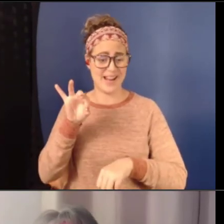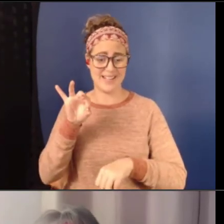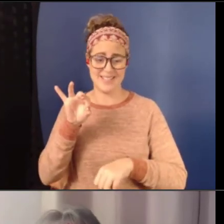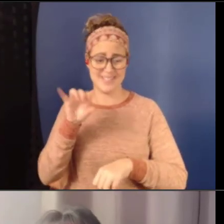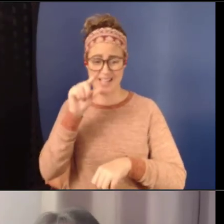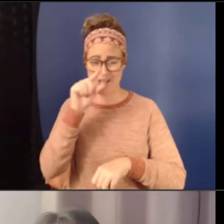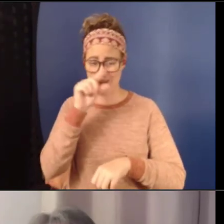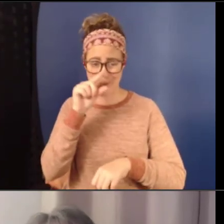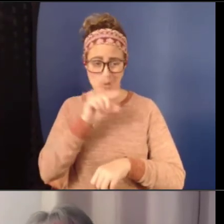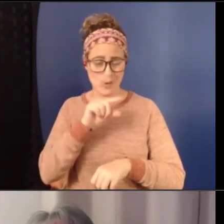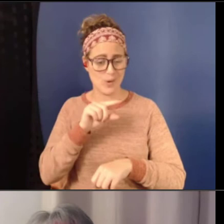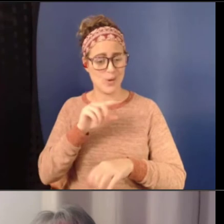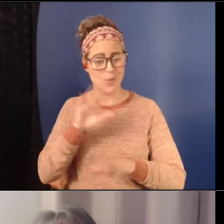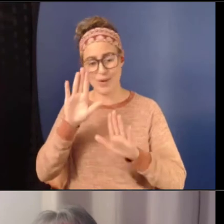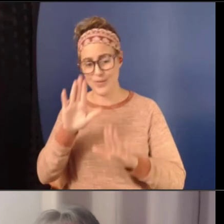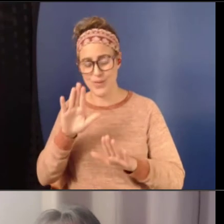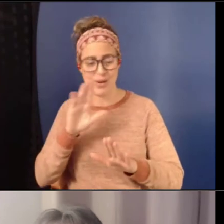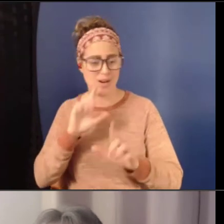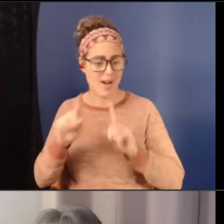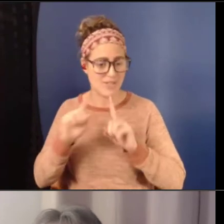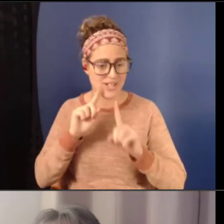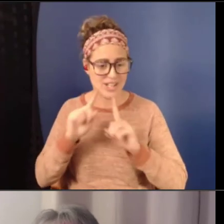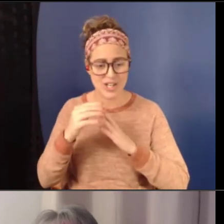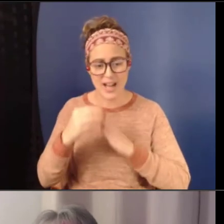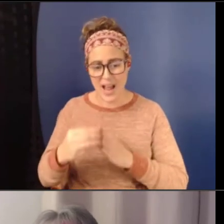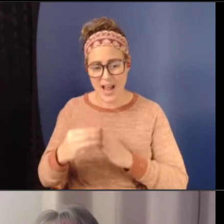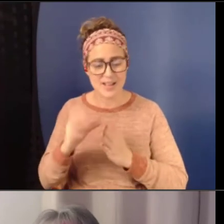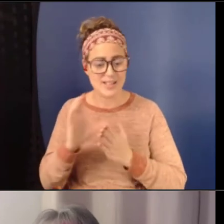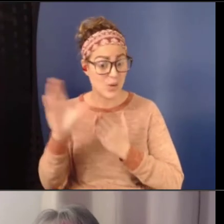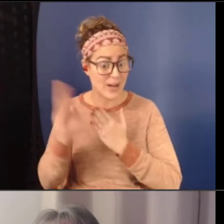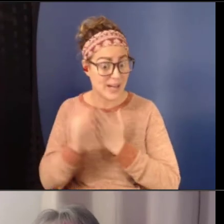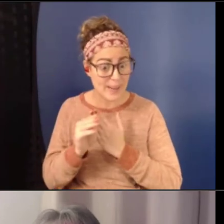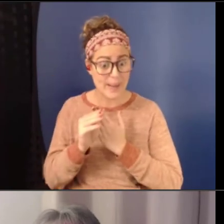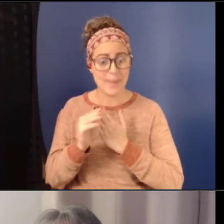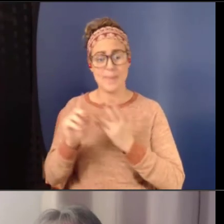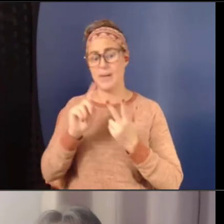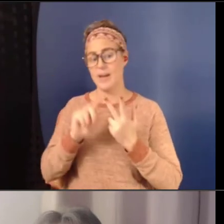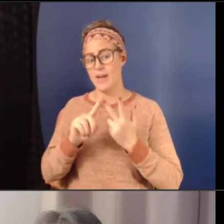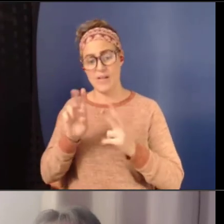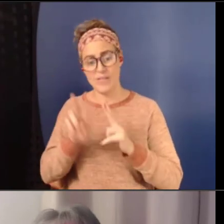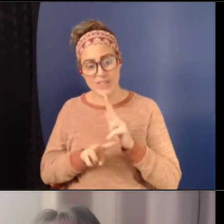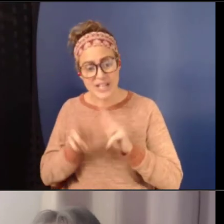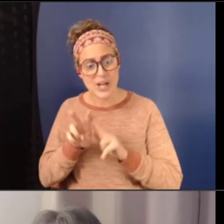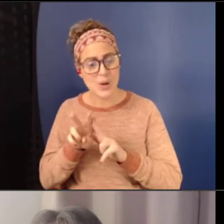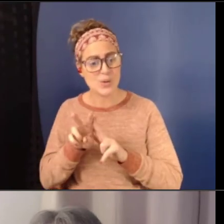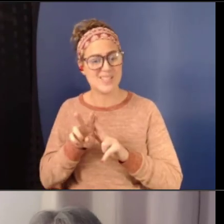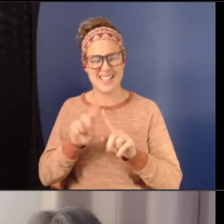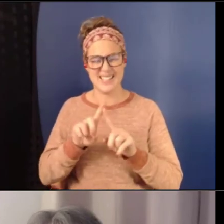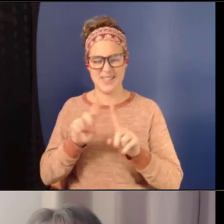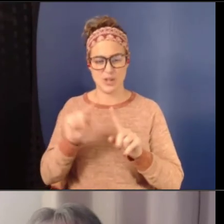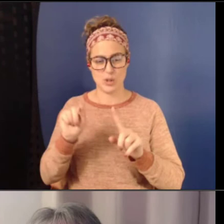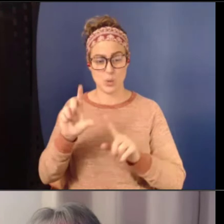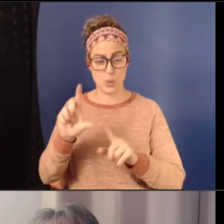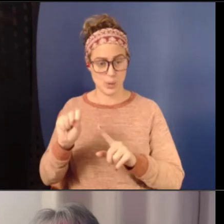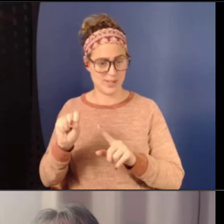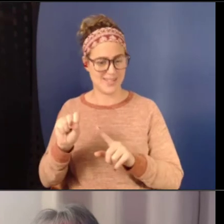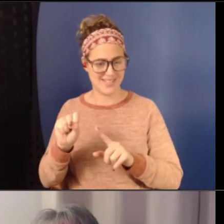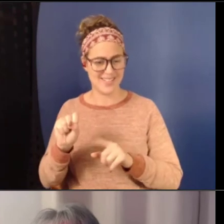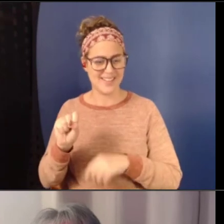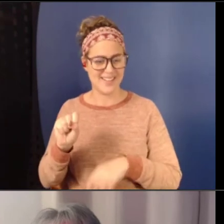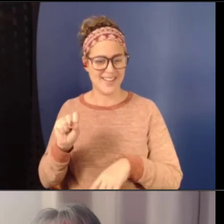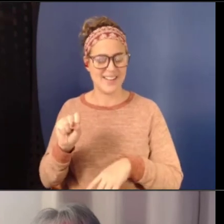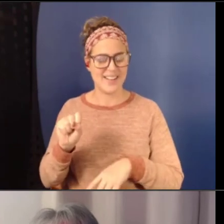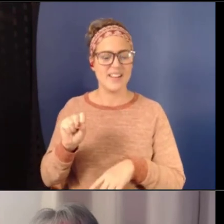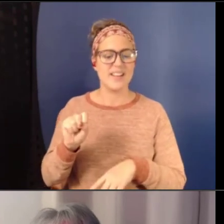guides and curricula and videos and, um, tools for talking with teens is the name of one